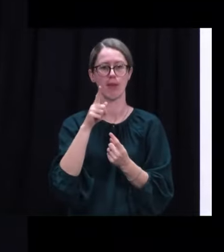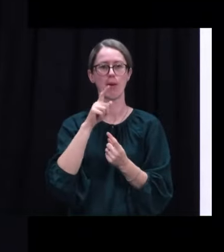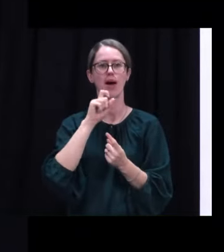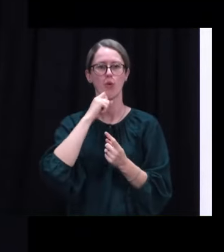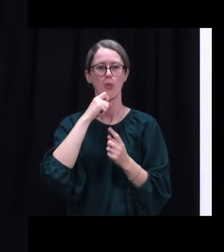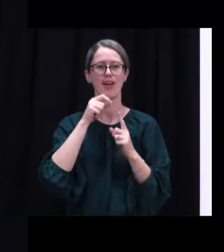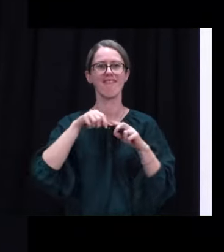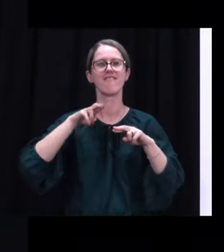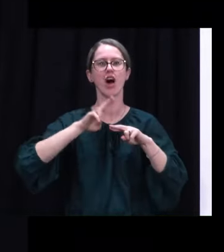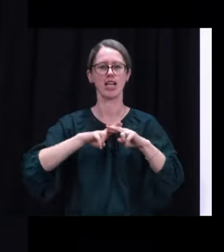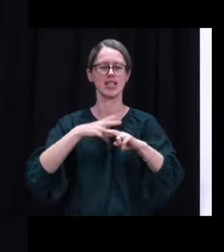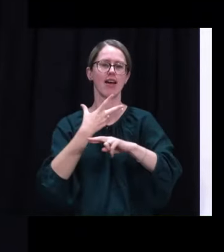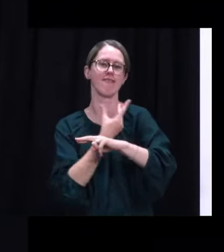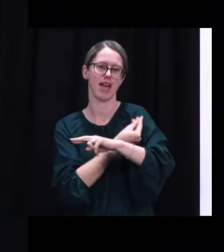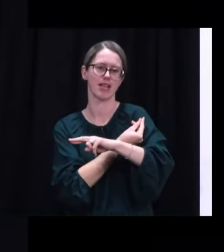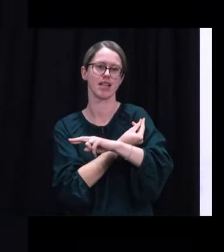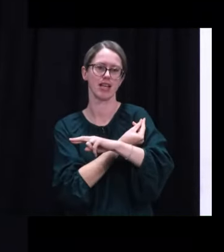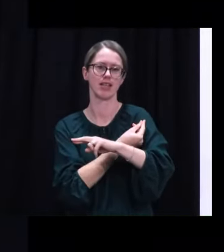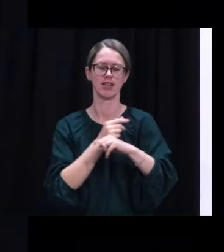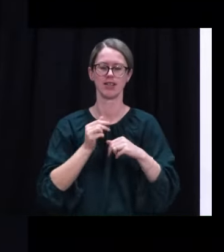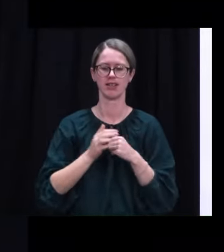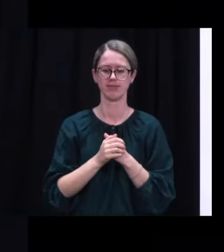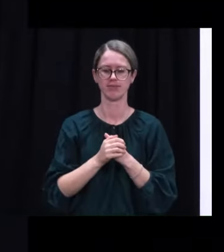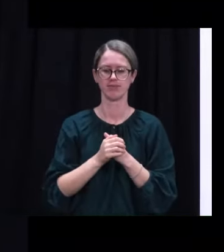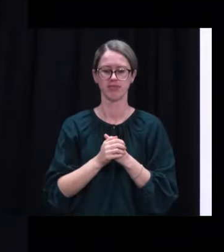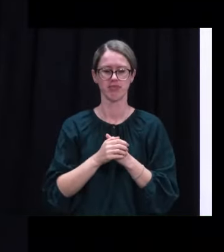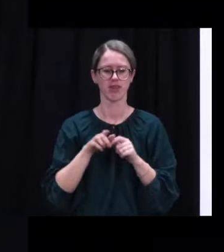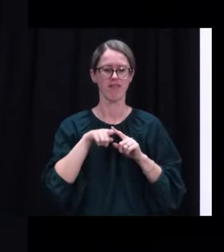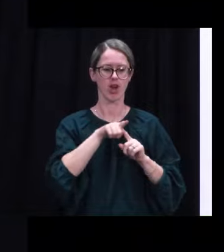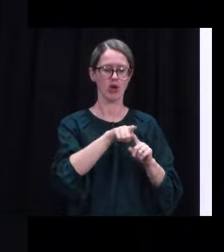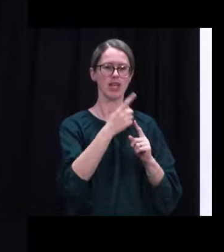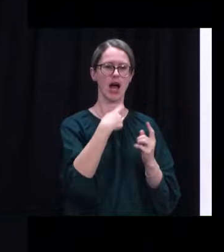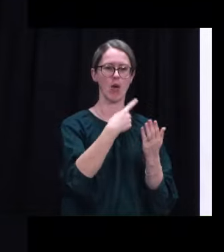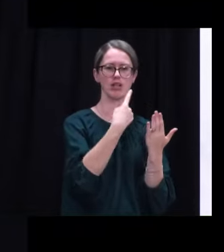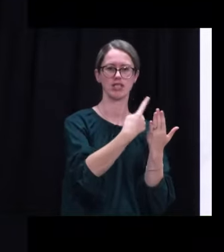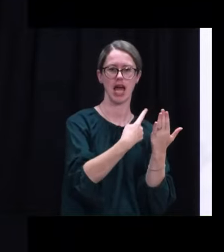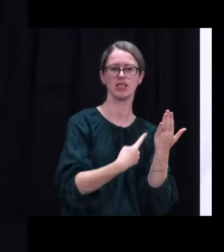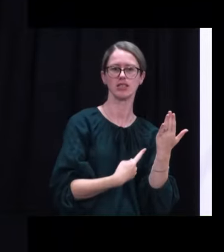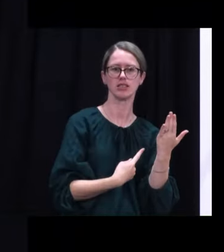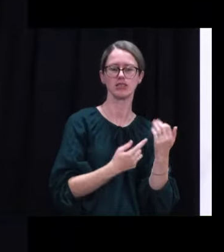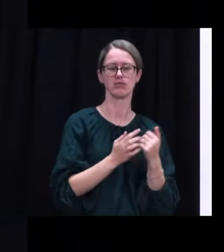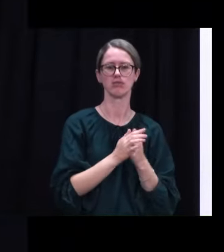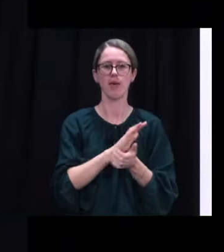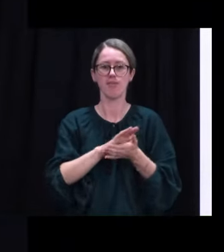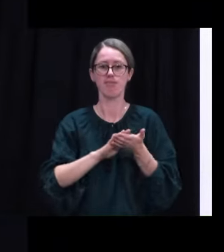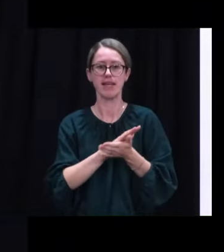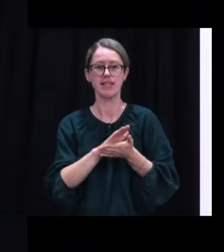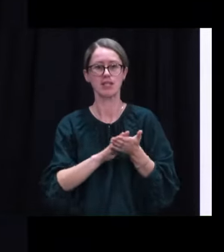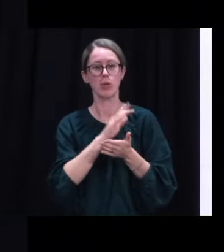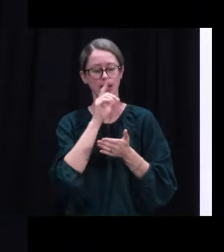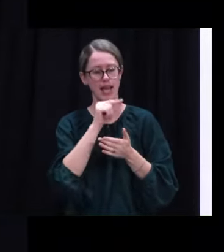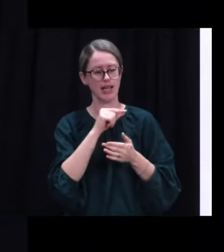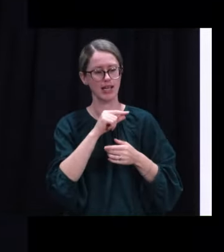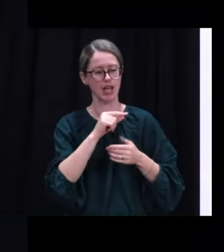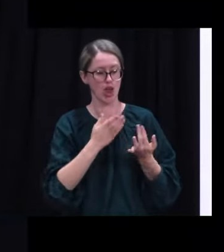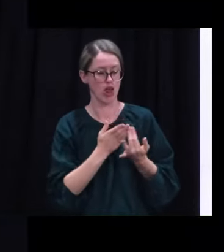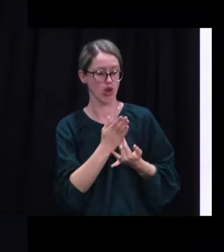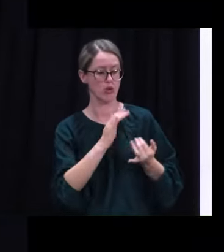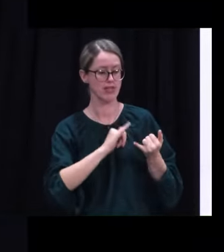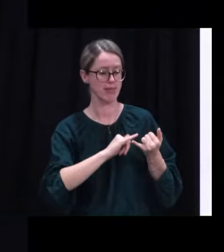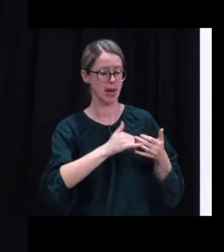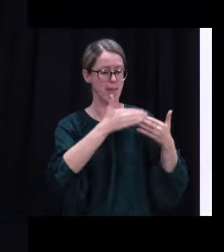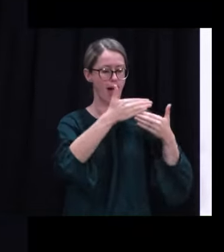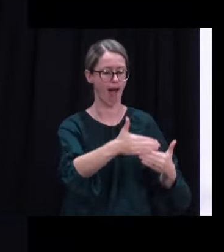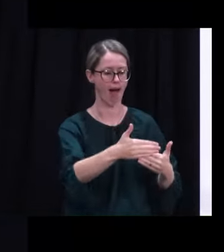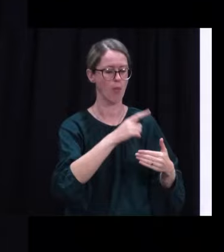doses. They are meeting all of our regulatory requirements and standards. And they will enable us to keep through September maintaining